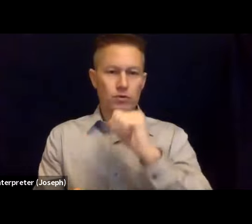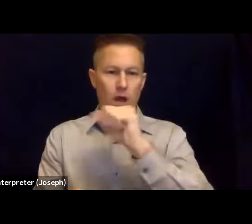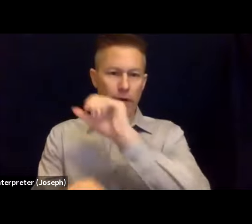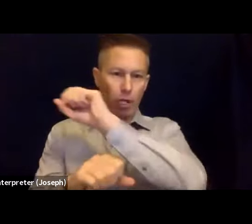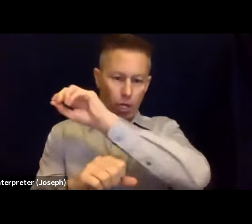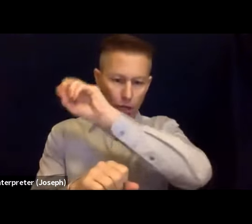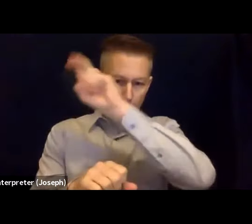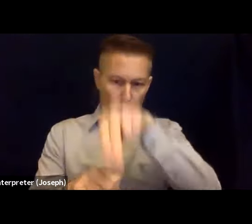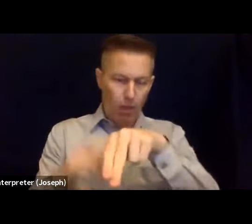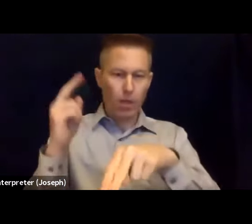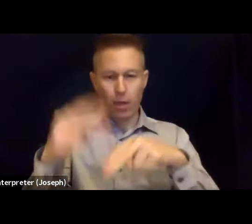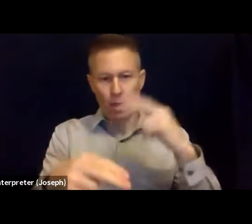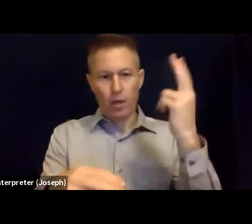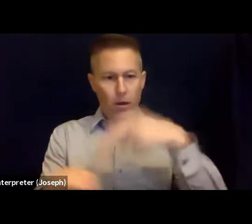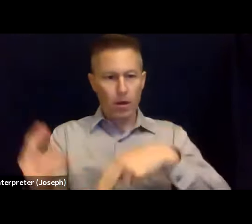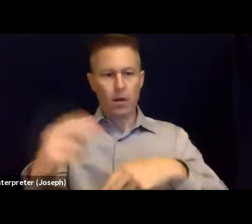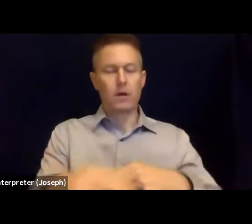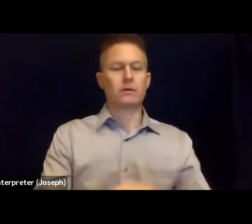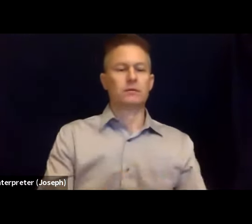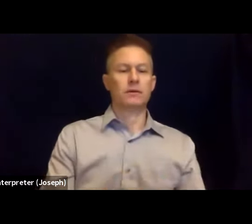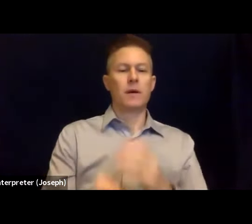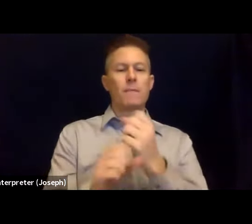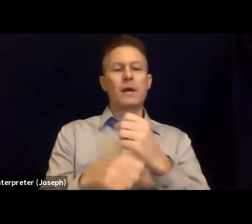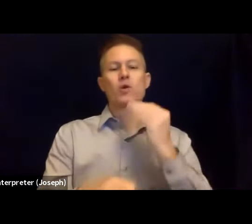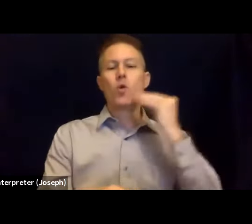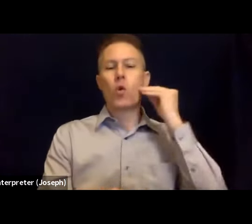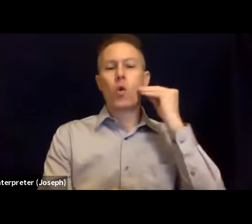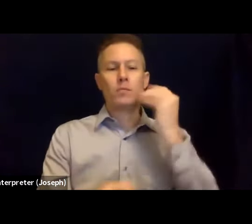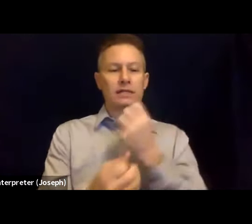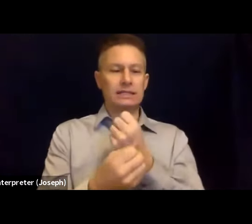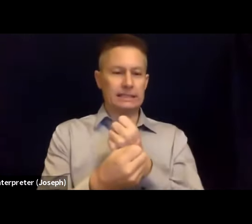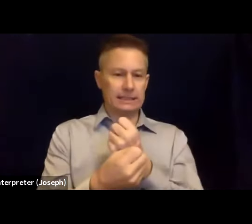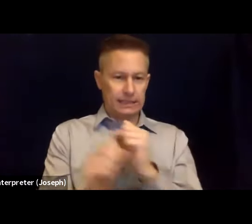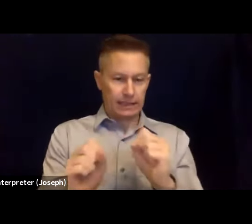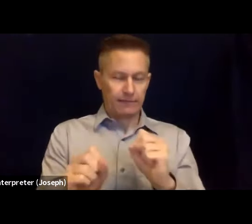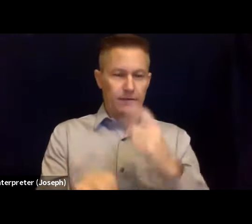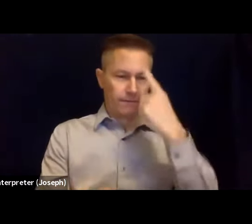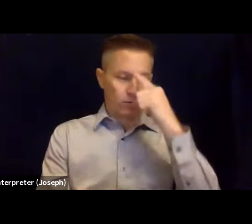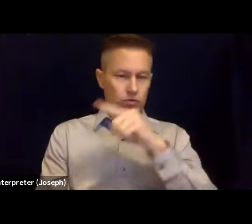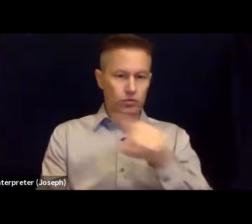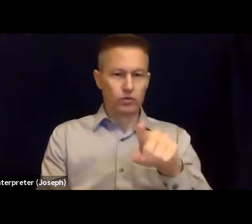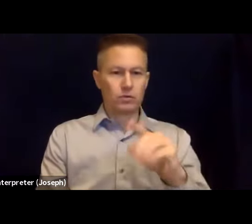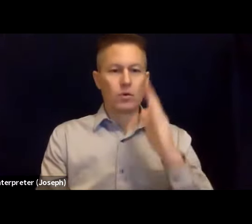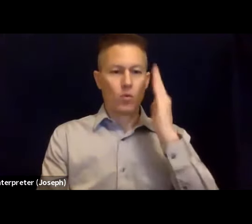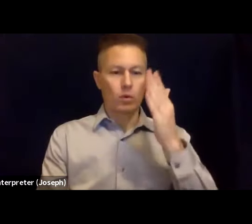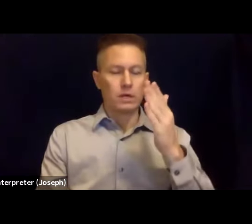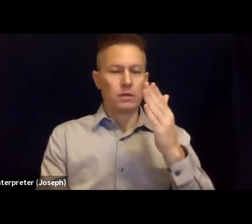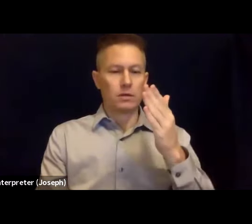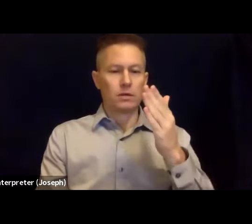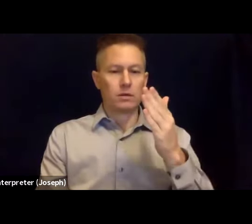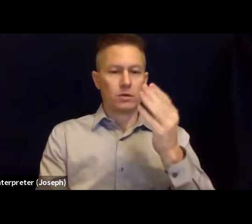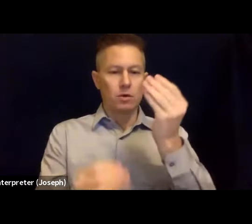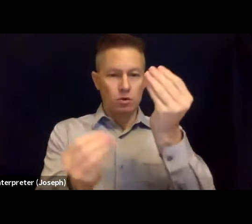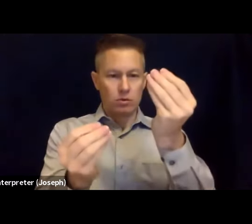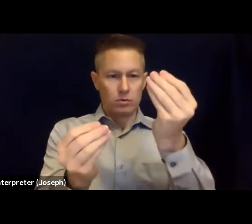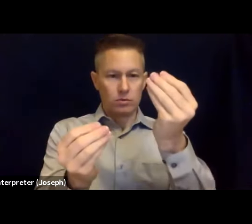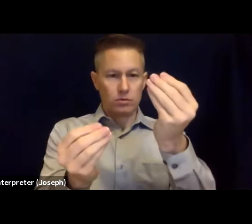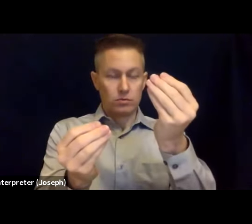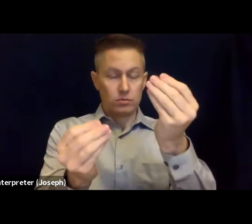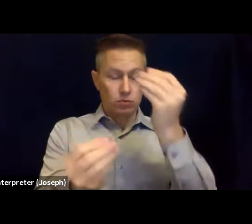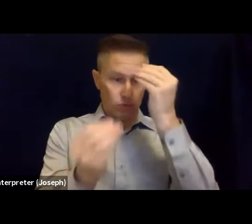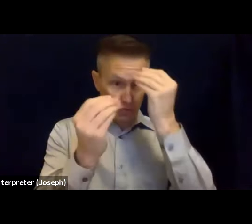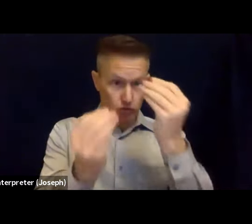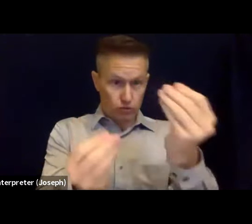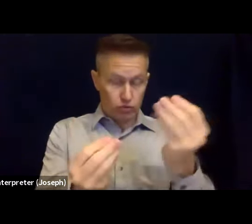look at what we can do to make that home safer. And so we'll hear later from our partners at the California earthquake authority who